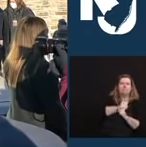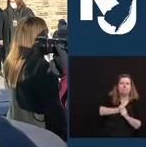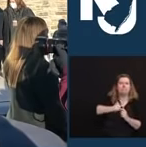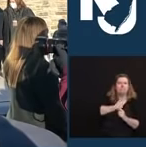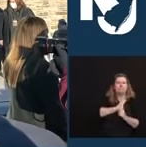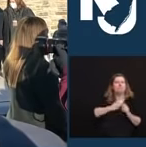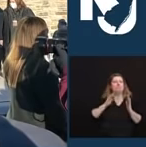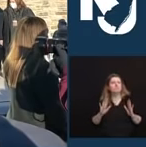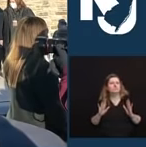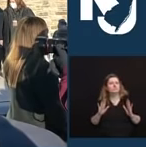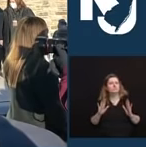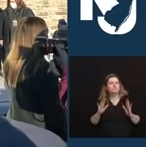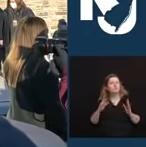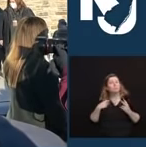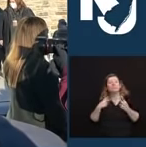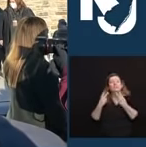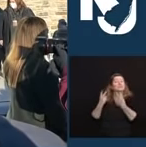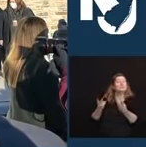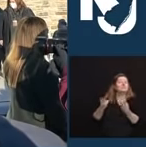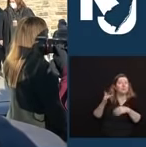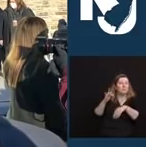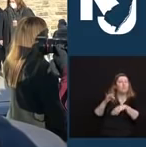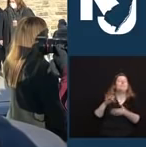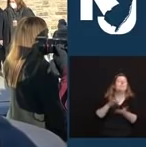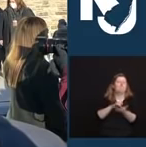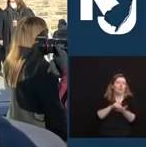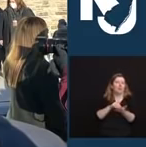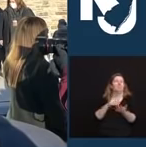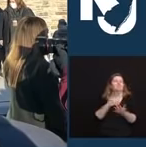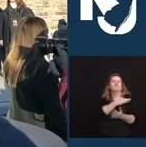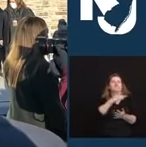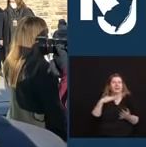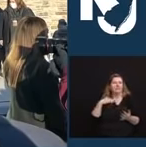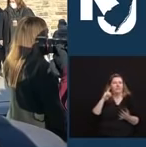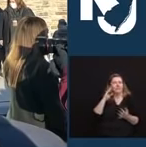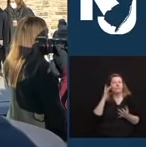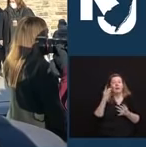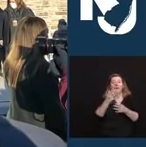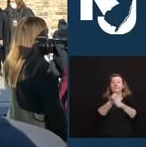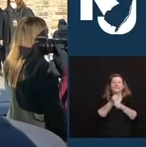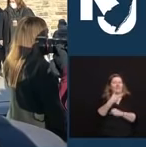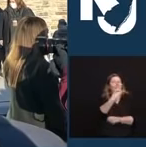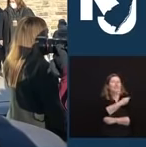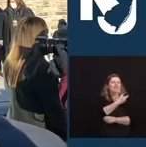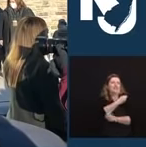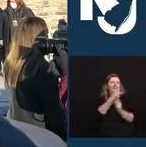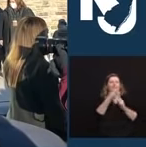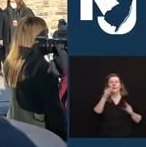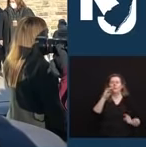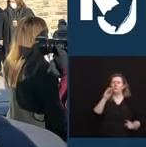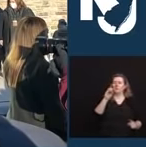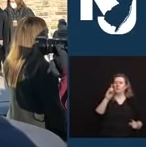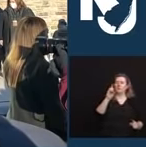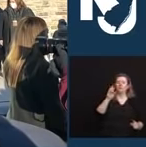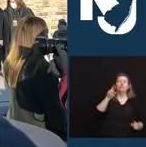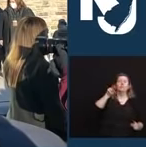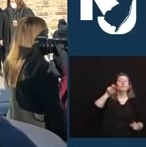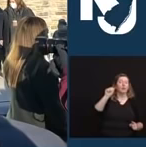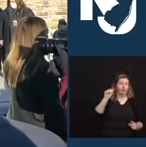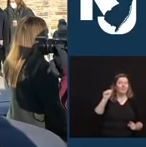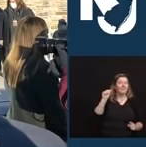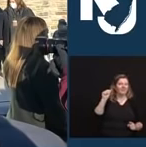staff as they received their first doses of the Moderna vaccine that we now have in our toolbox for fighting this